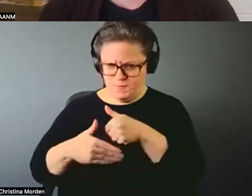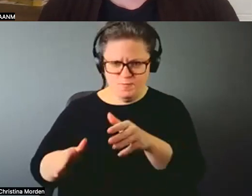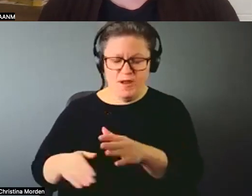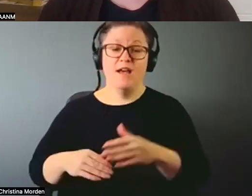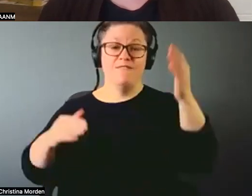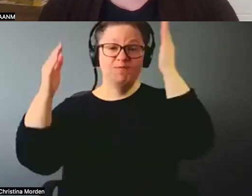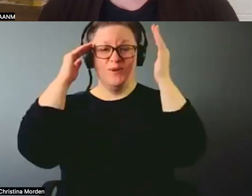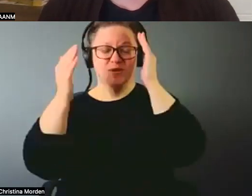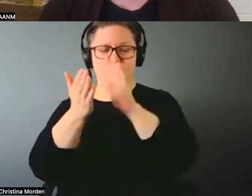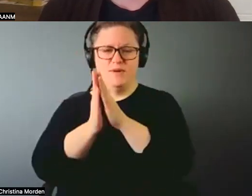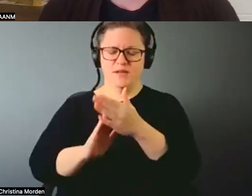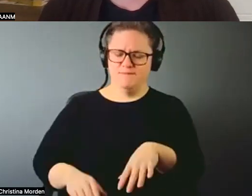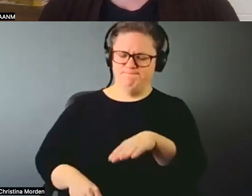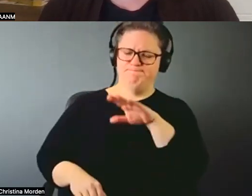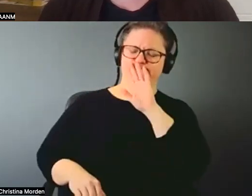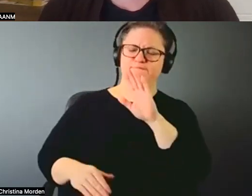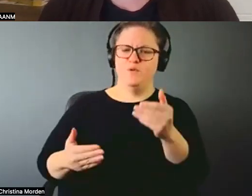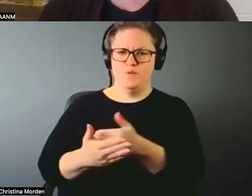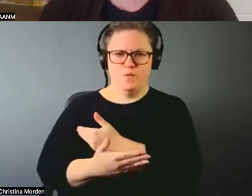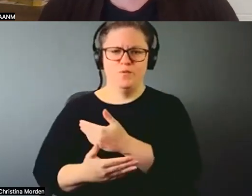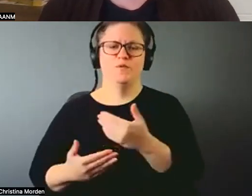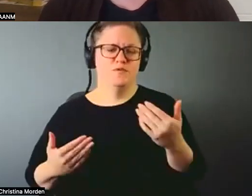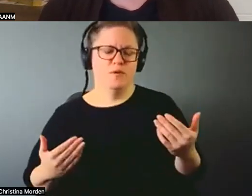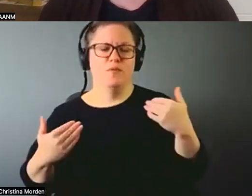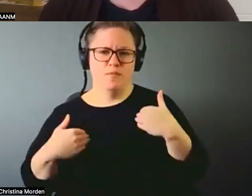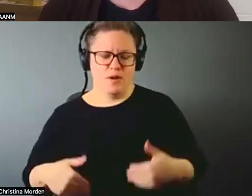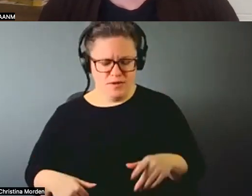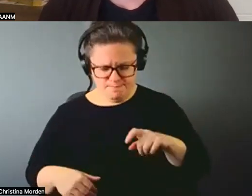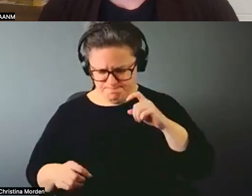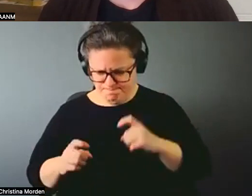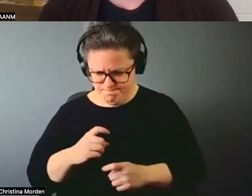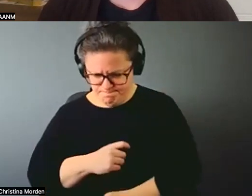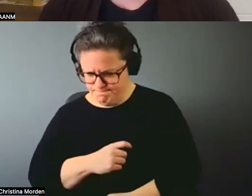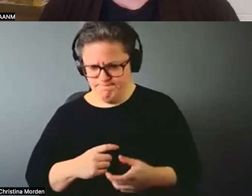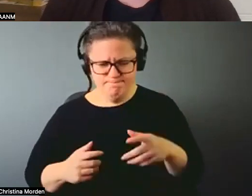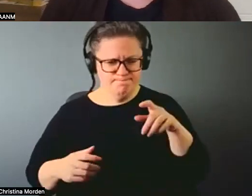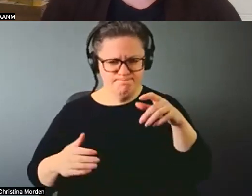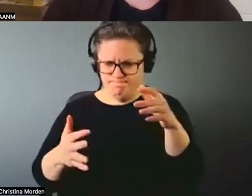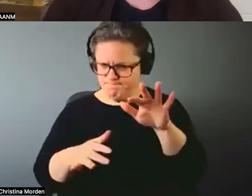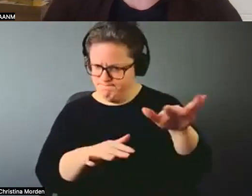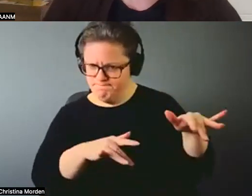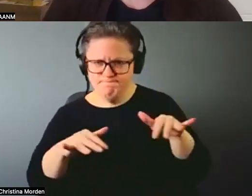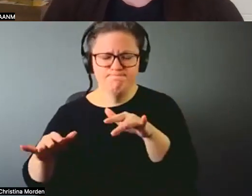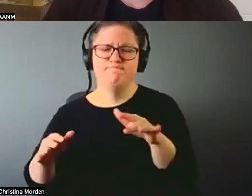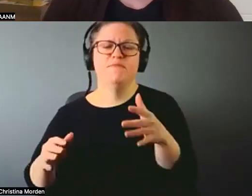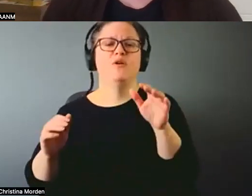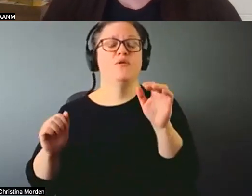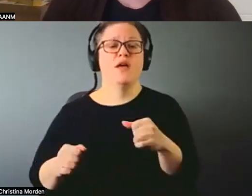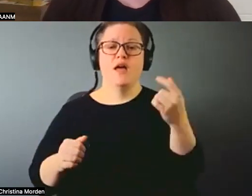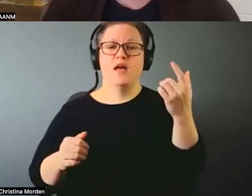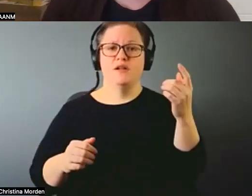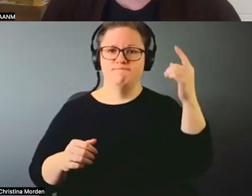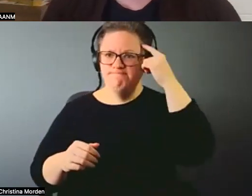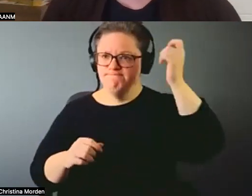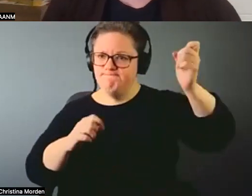relearning how to exist, reaching out in change, renewed, and ever-urgent ways through creativity. Kim's